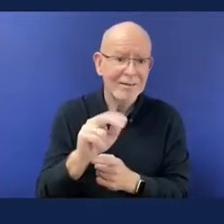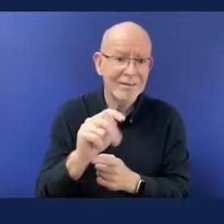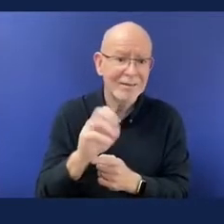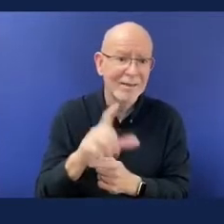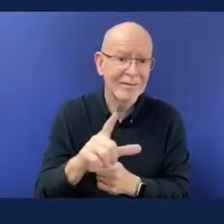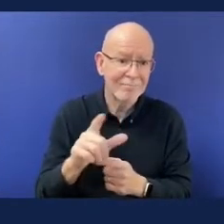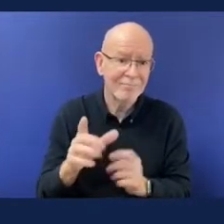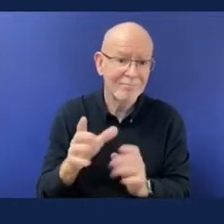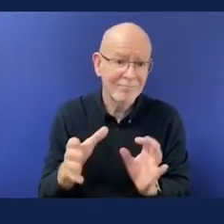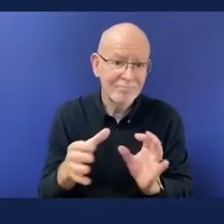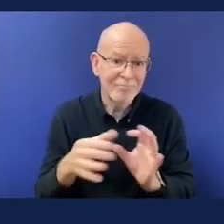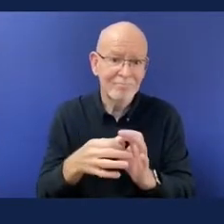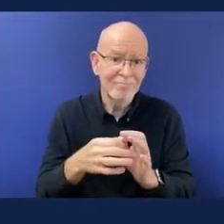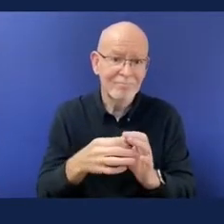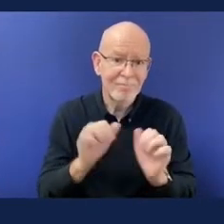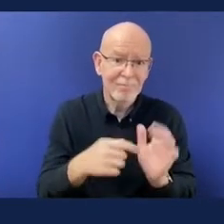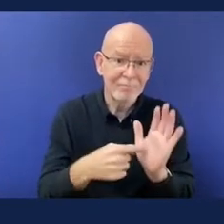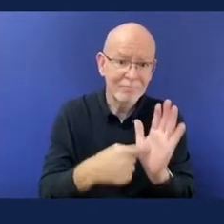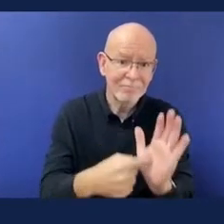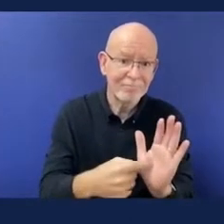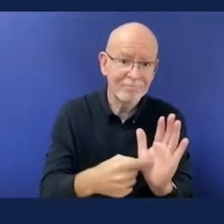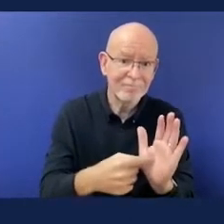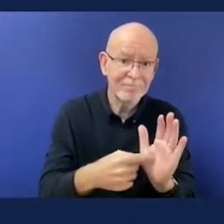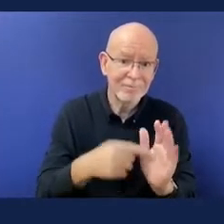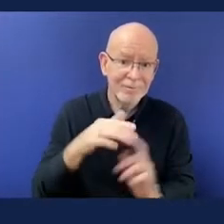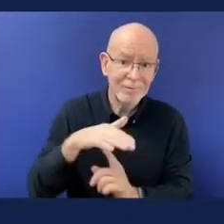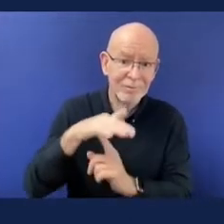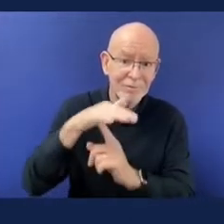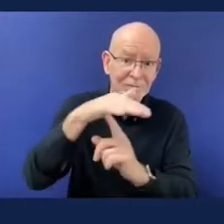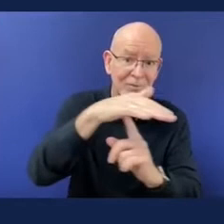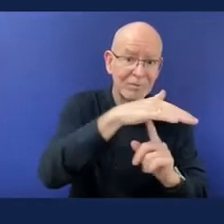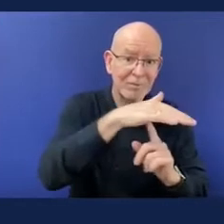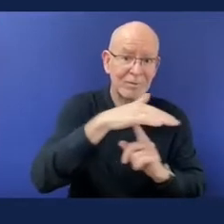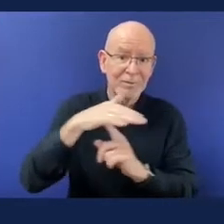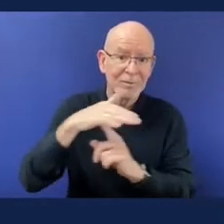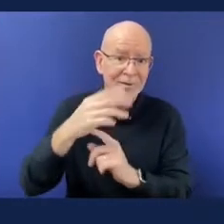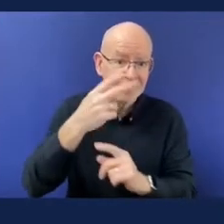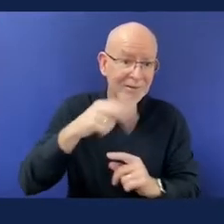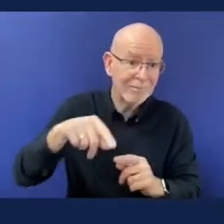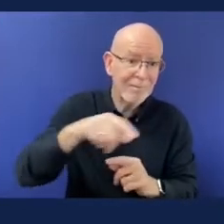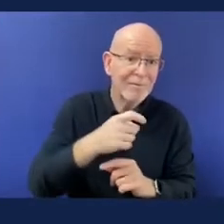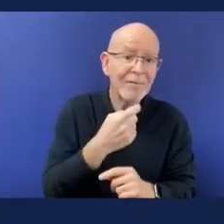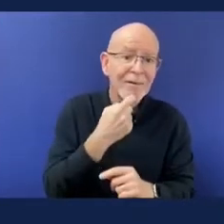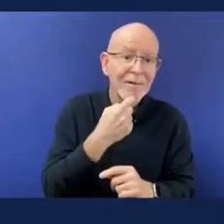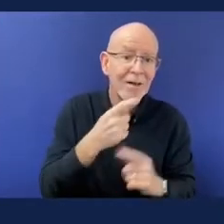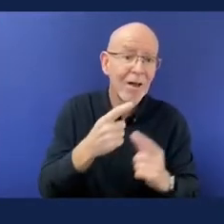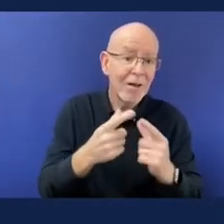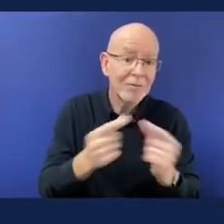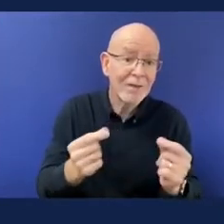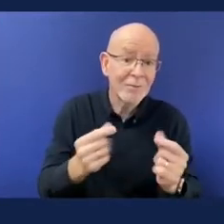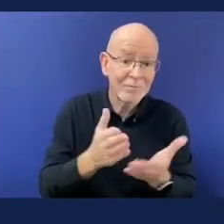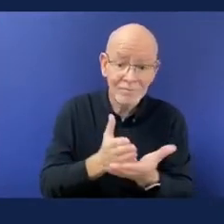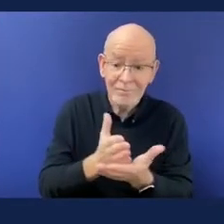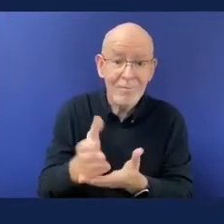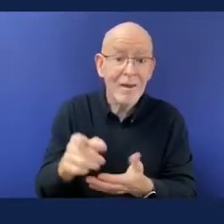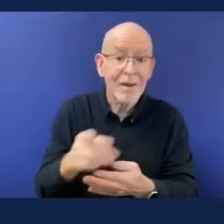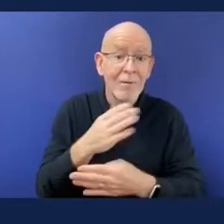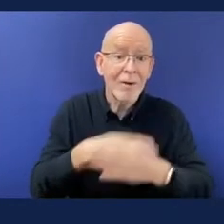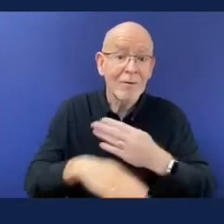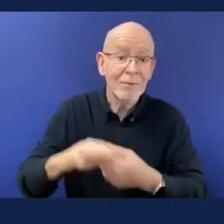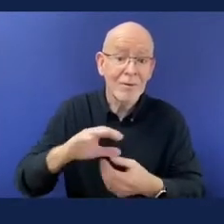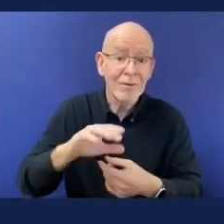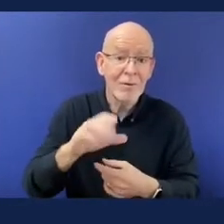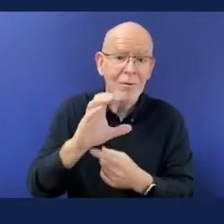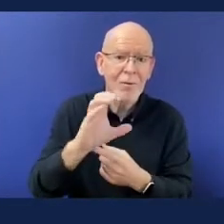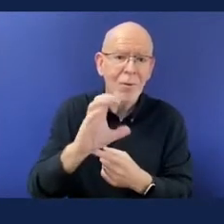sponsors they changed their identity into the whole social media campaign as did many of our other partners who saw this as an opportunity to really activate and get